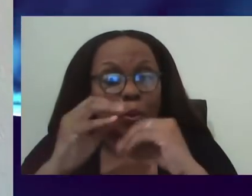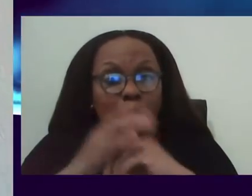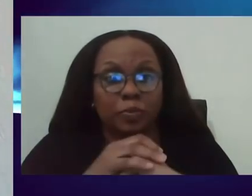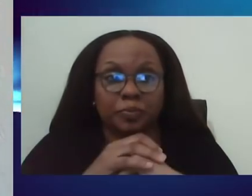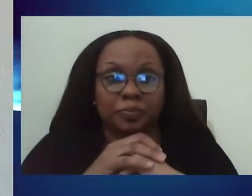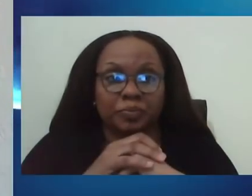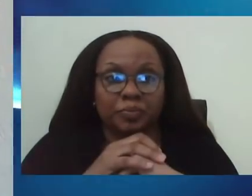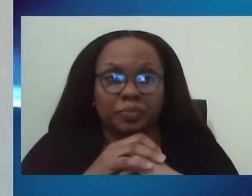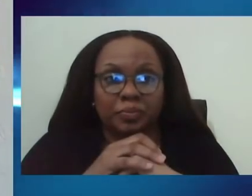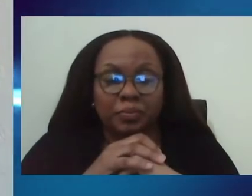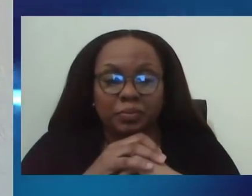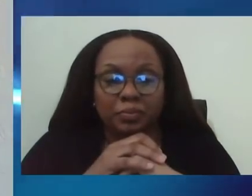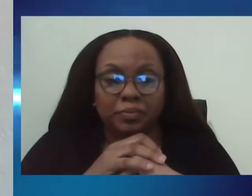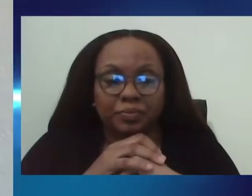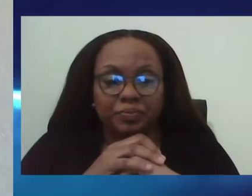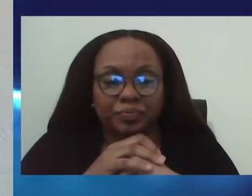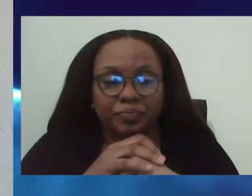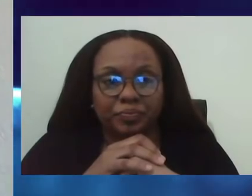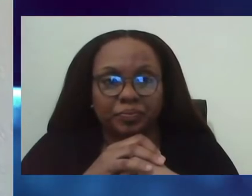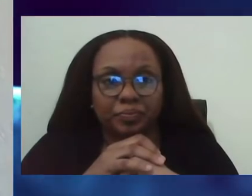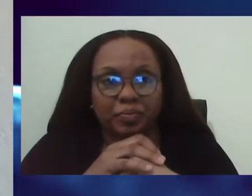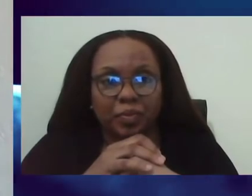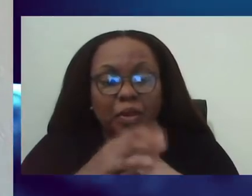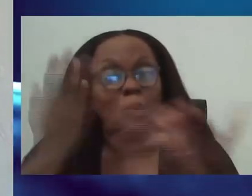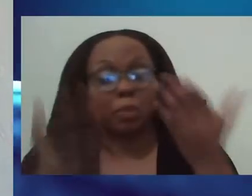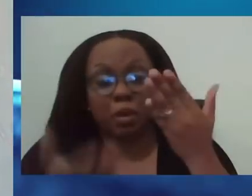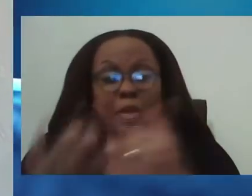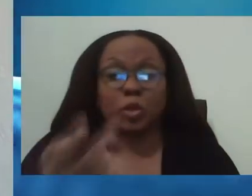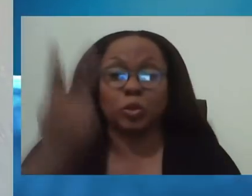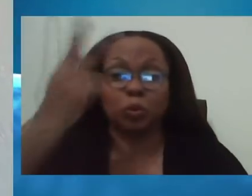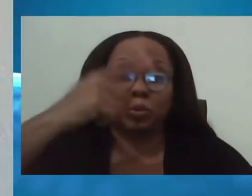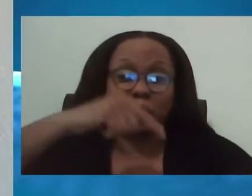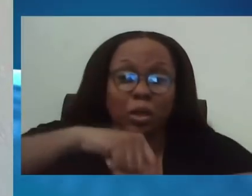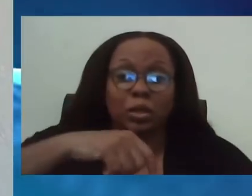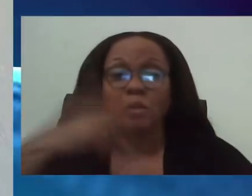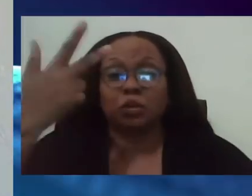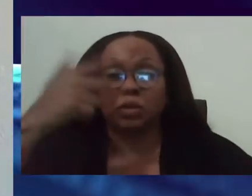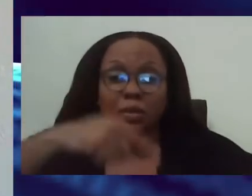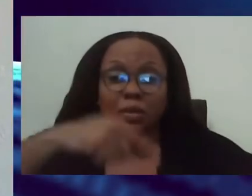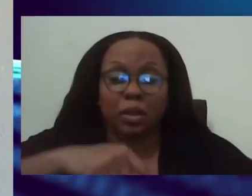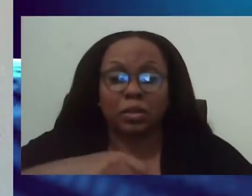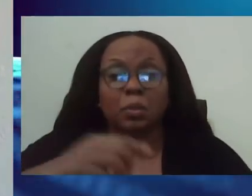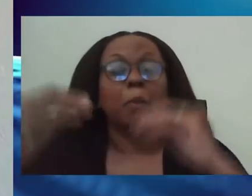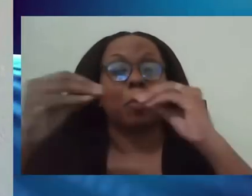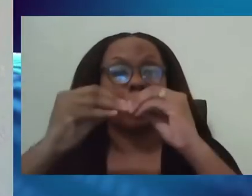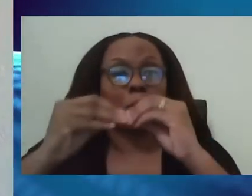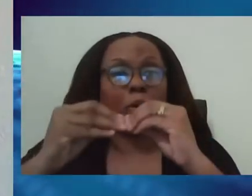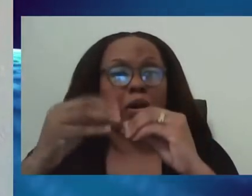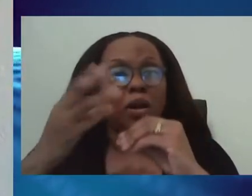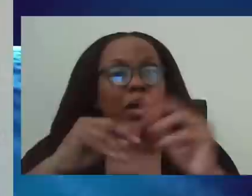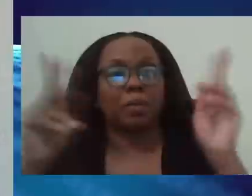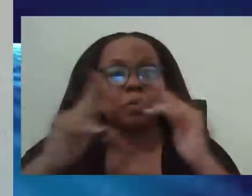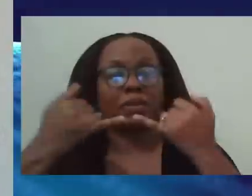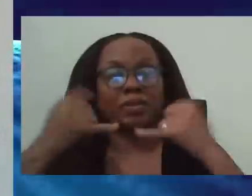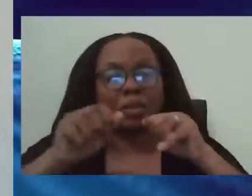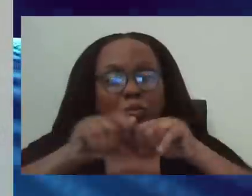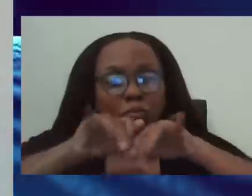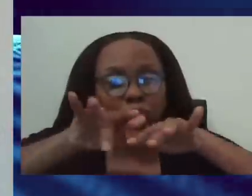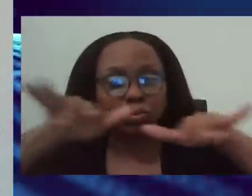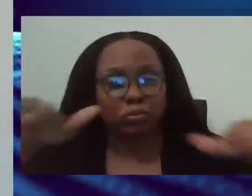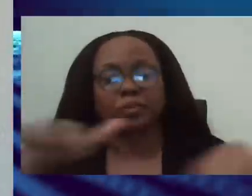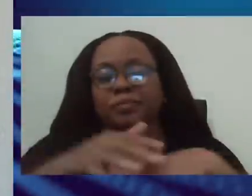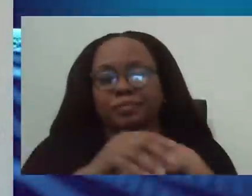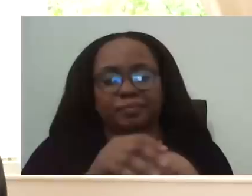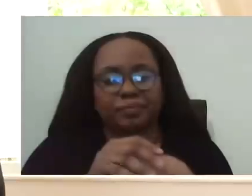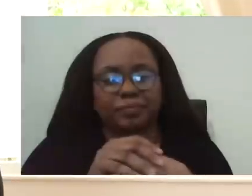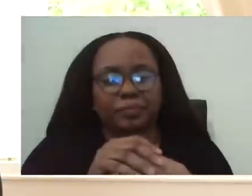something, say three times as many that cases, and those are not being contact trace. And they're still spreading it, whether asymptomatic or not.